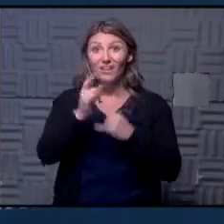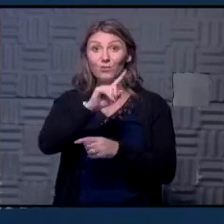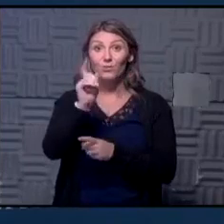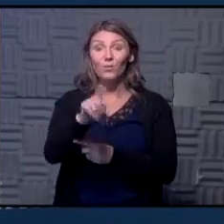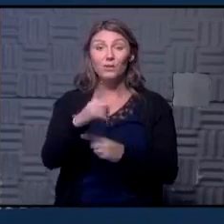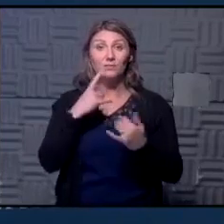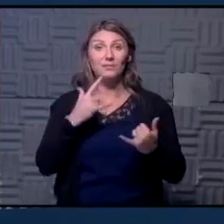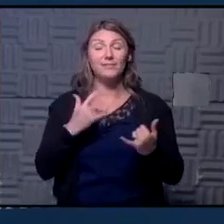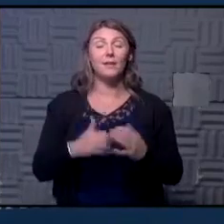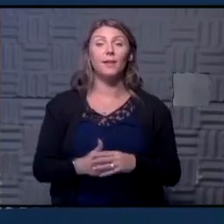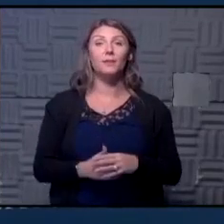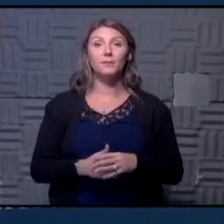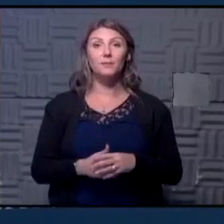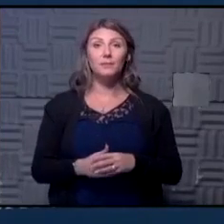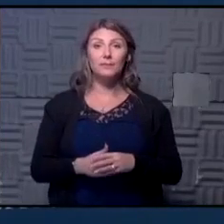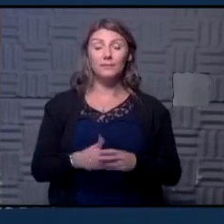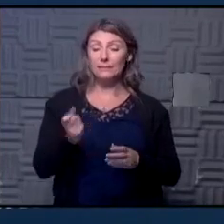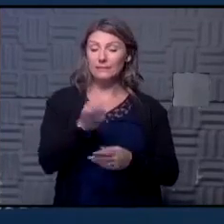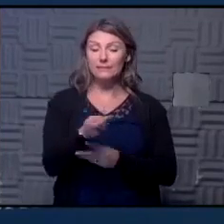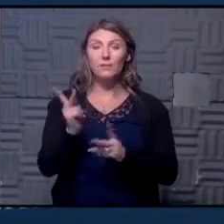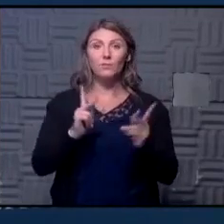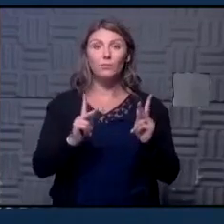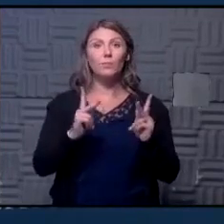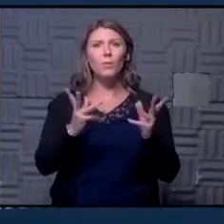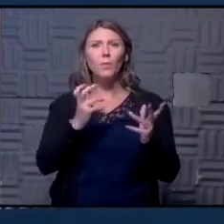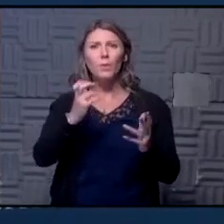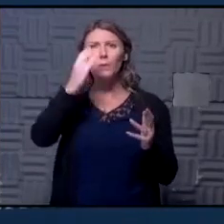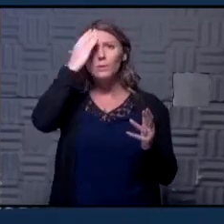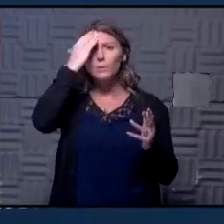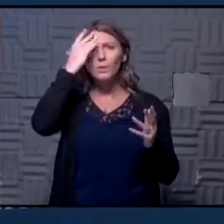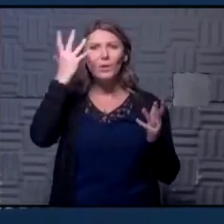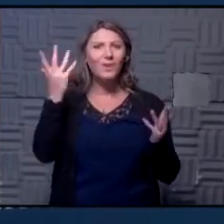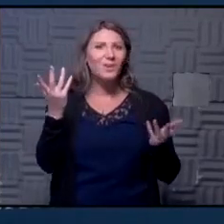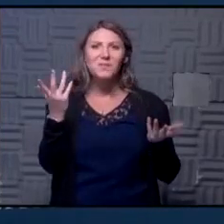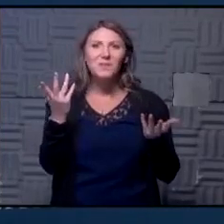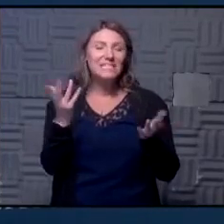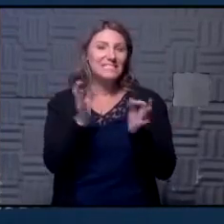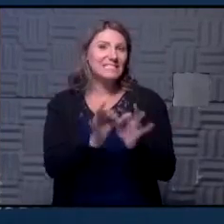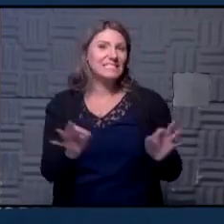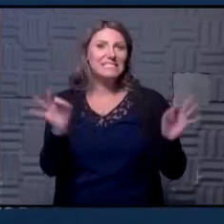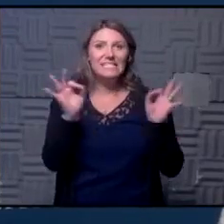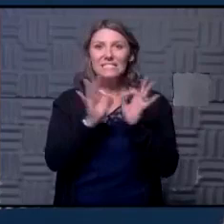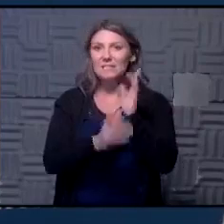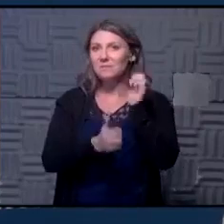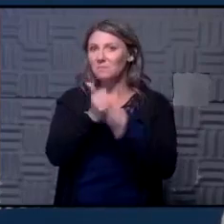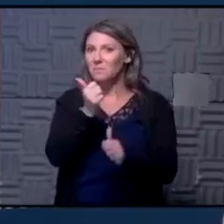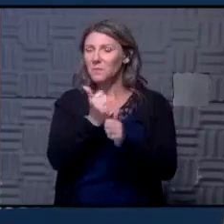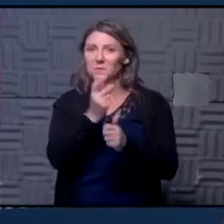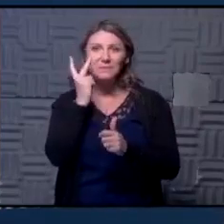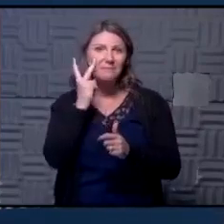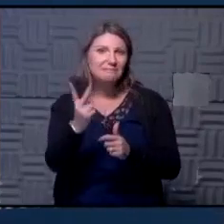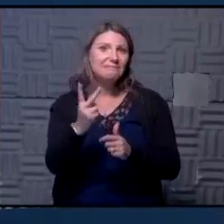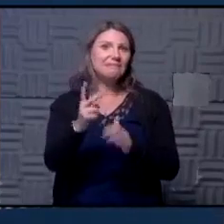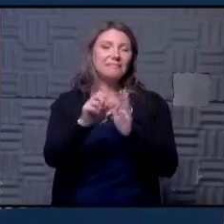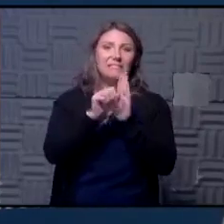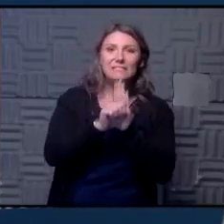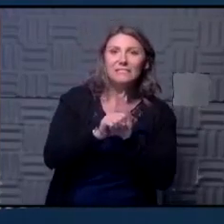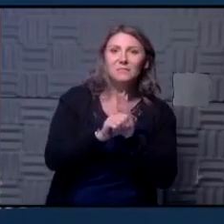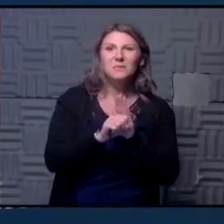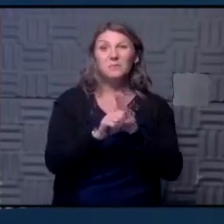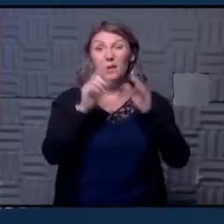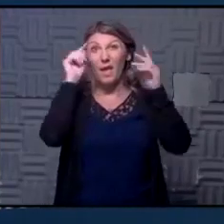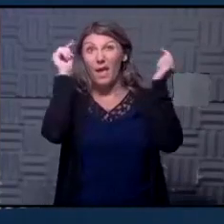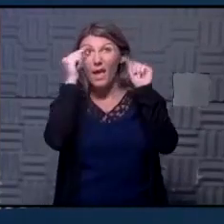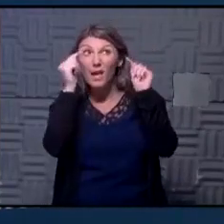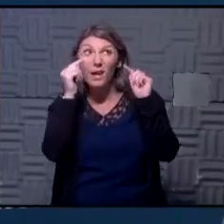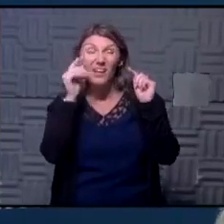is um several people wanting to know just what is the key symptom now of covid if i just get a headache and that's all i have